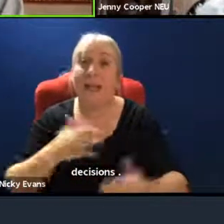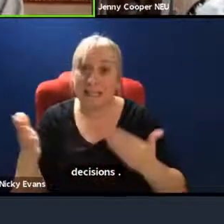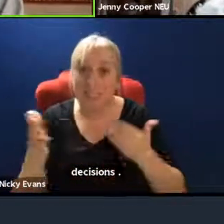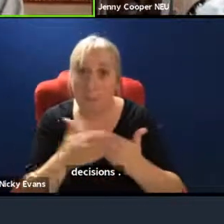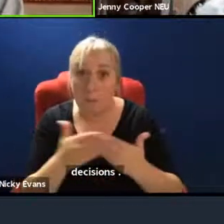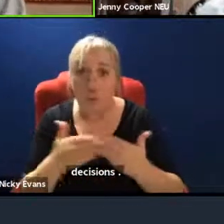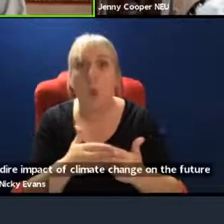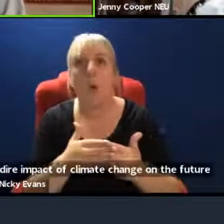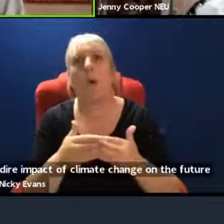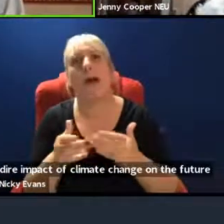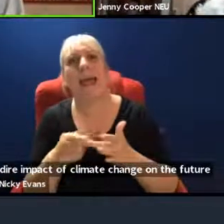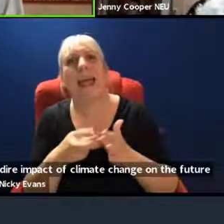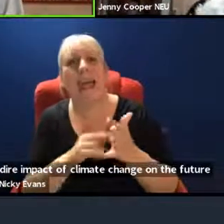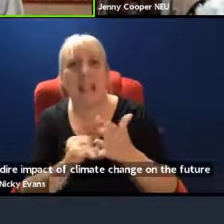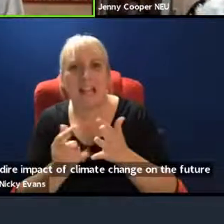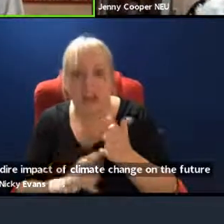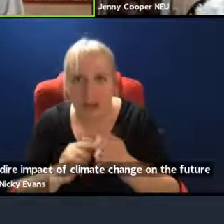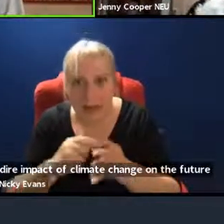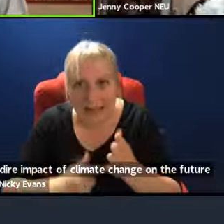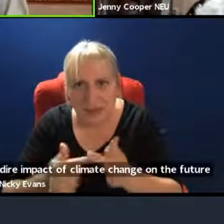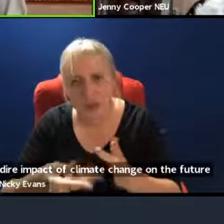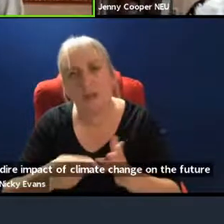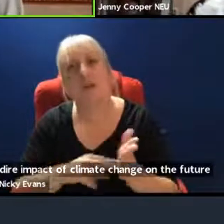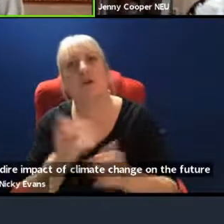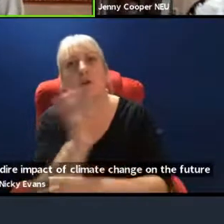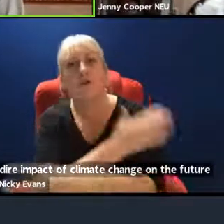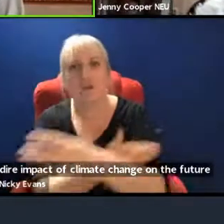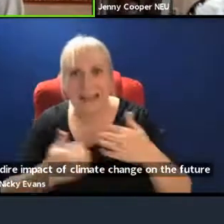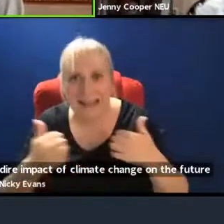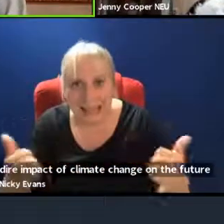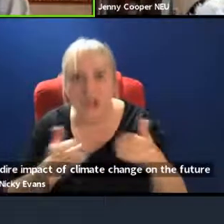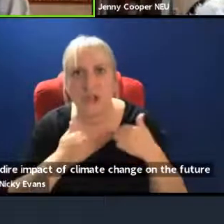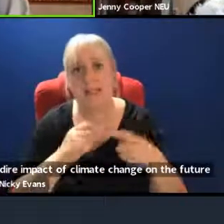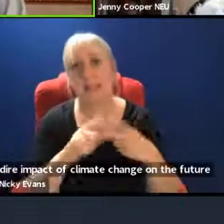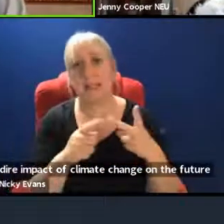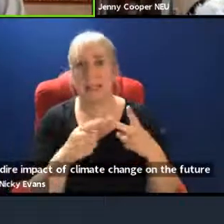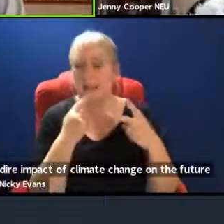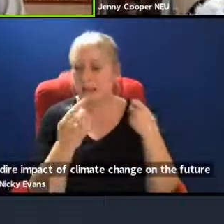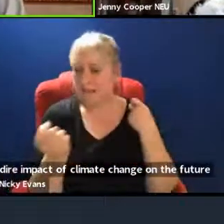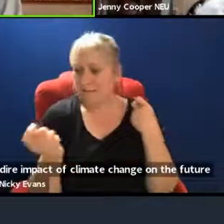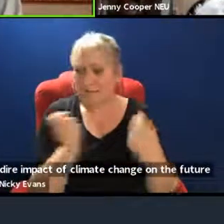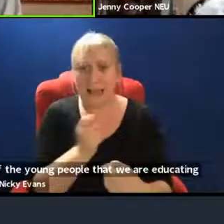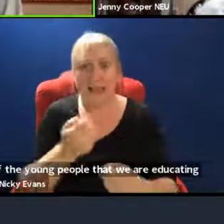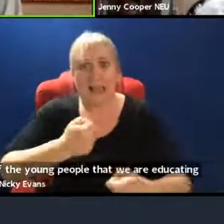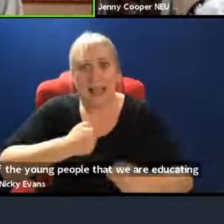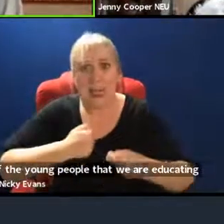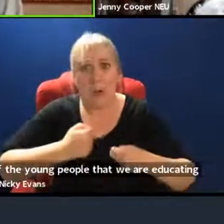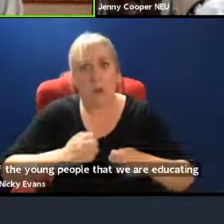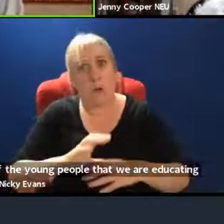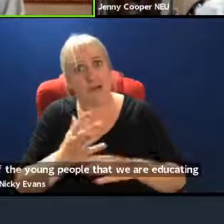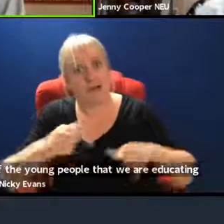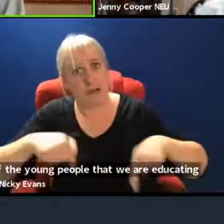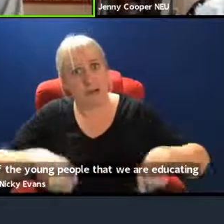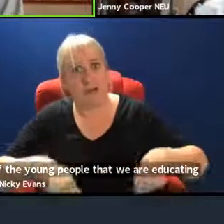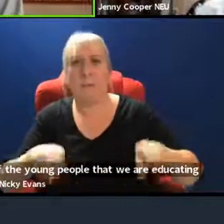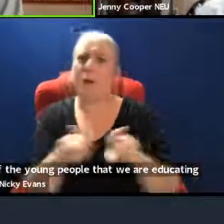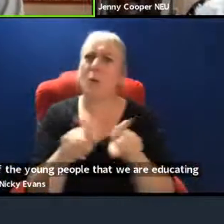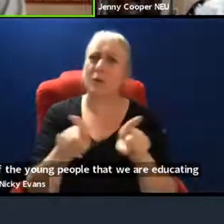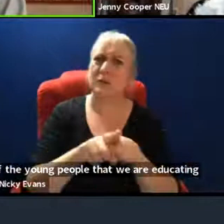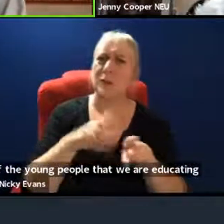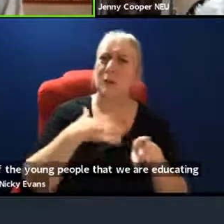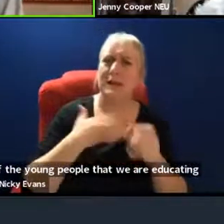on green energy, on a just transition in our country, on international development and a just transition